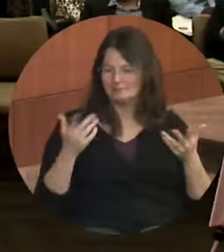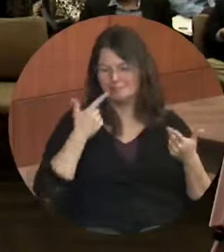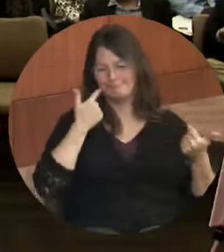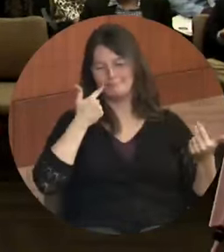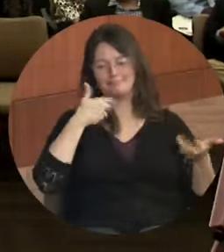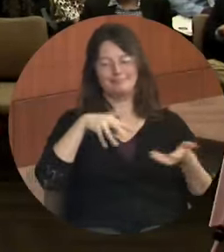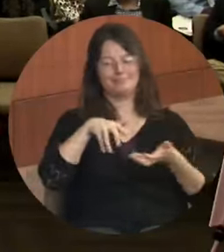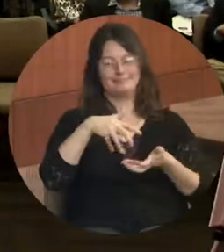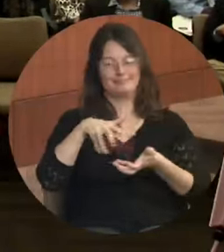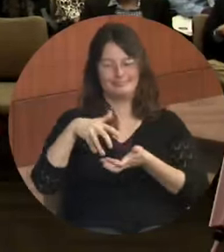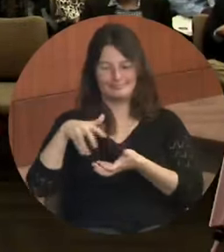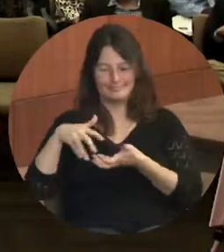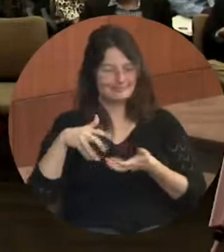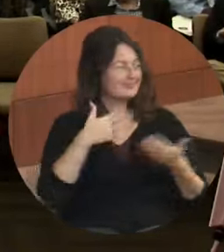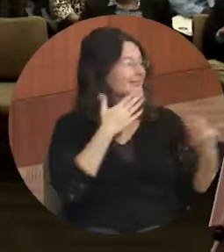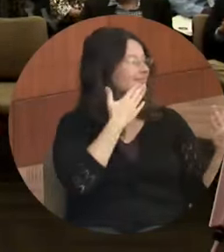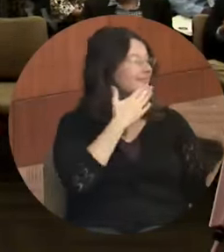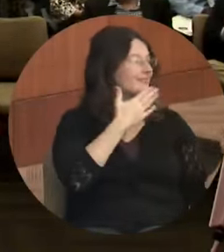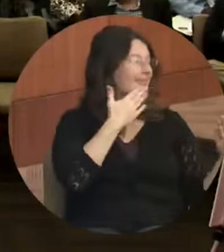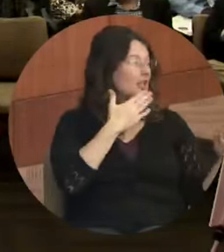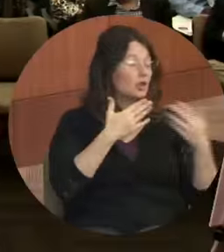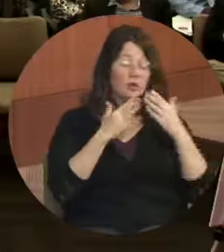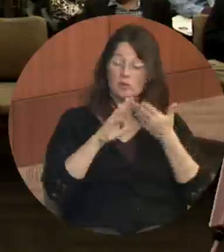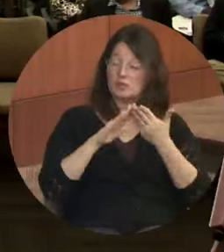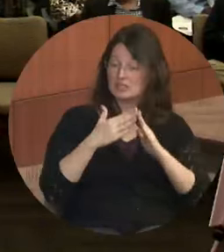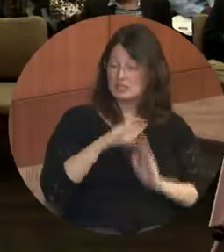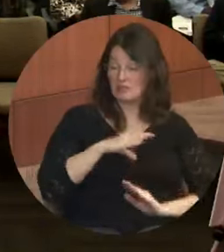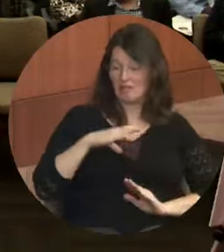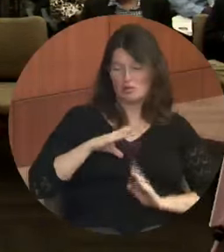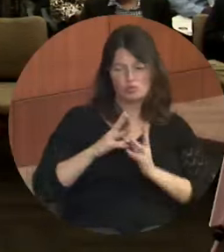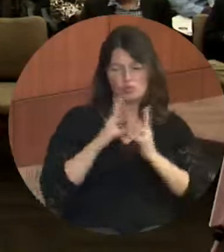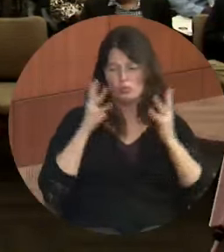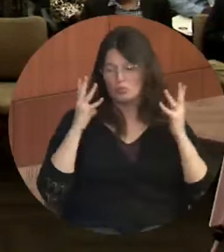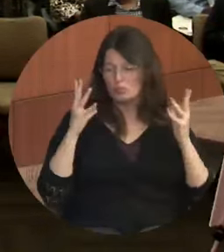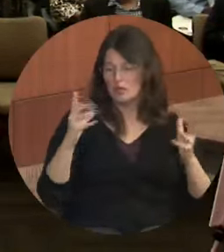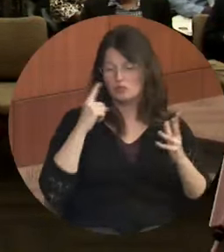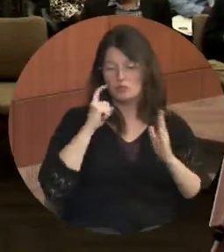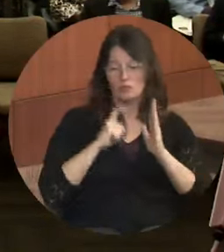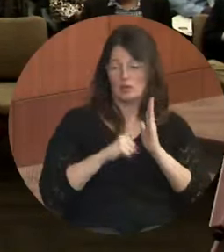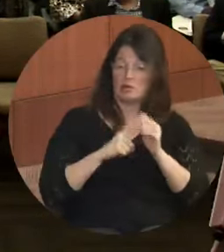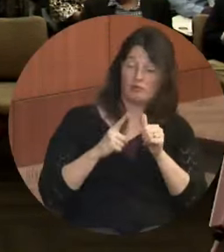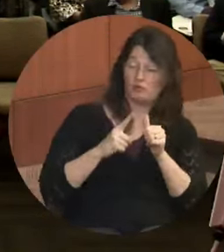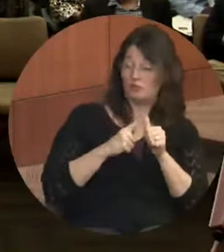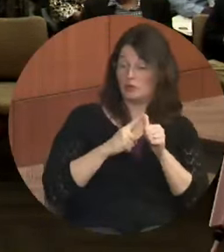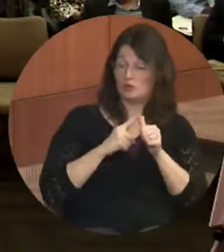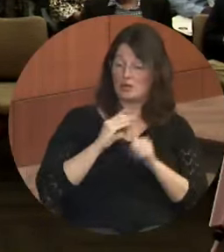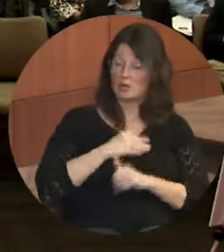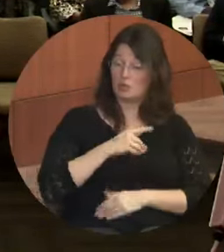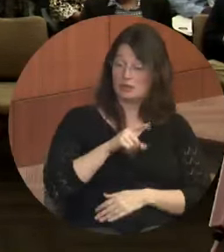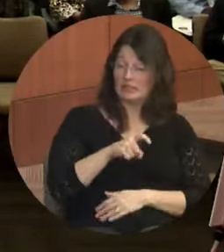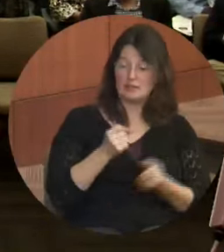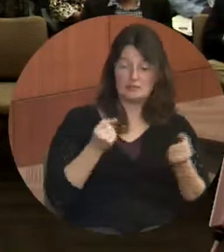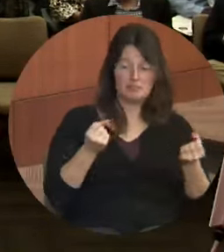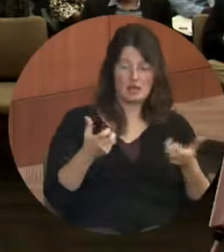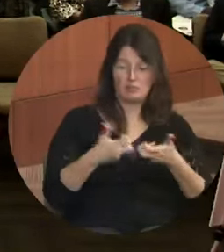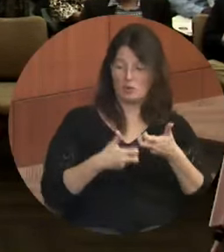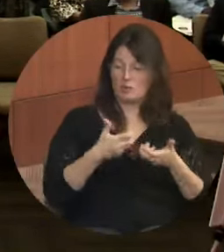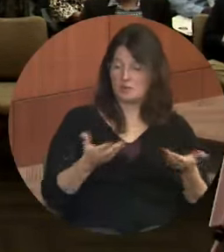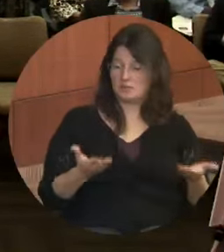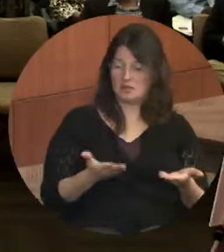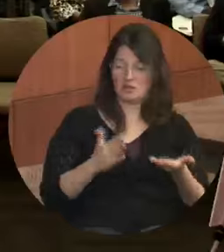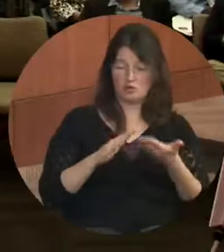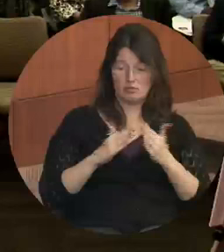So thank you. Thank you for the city council so much. Thank you